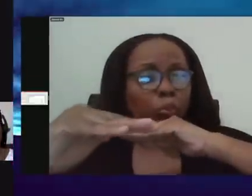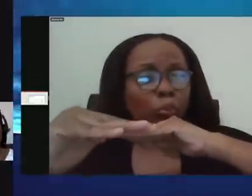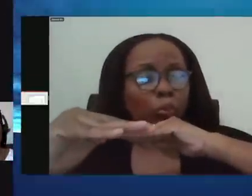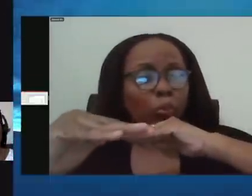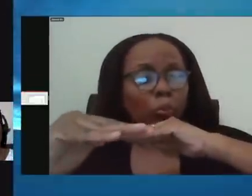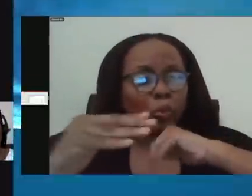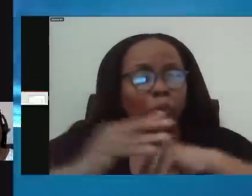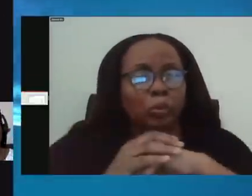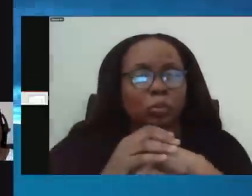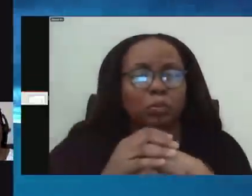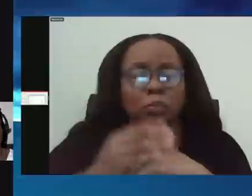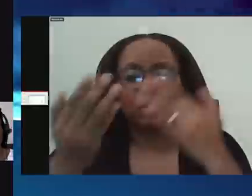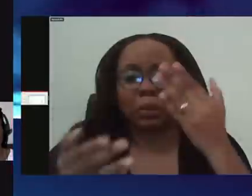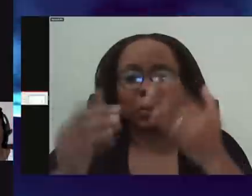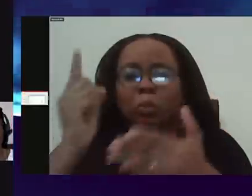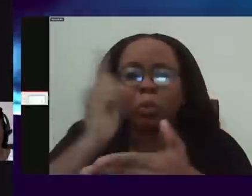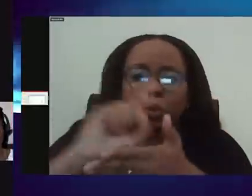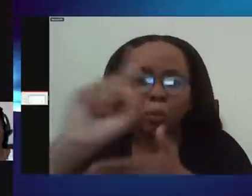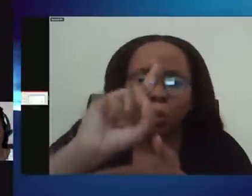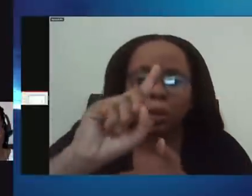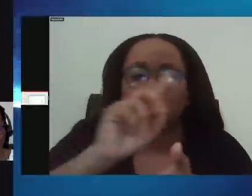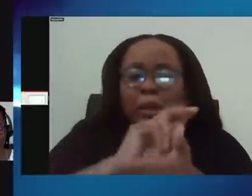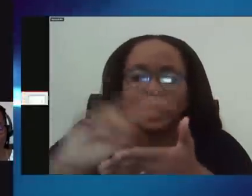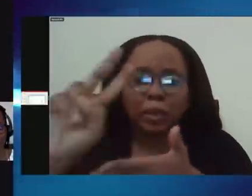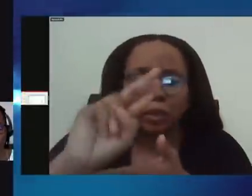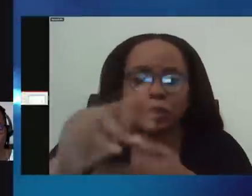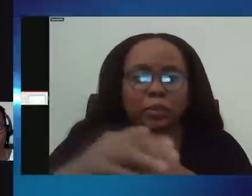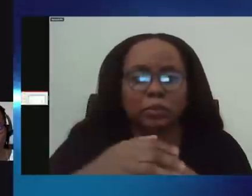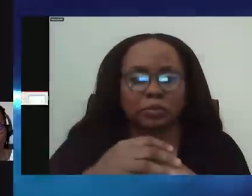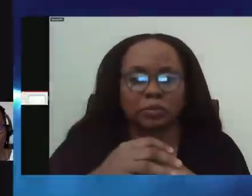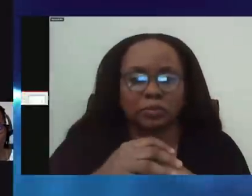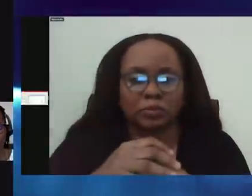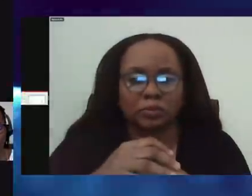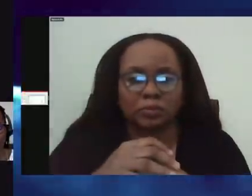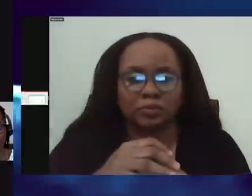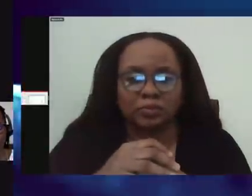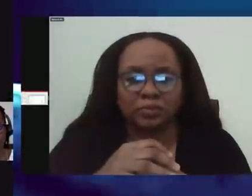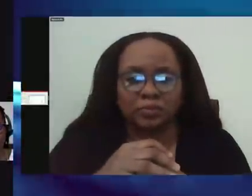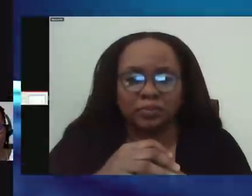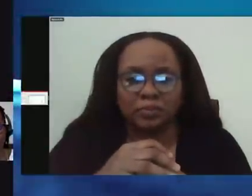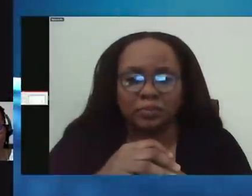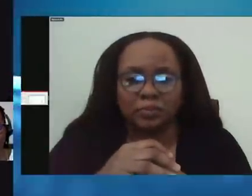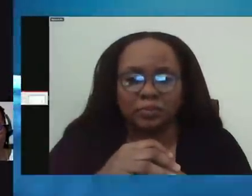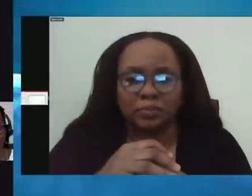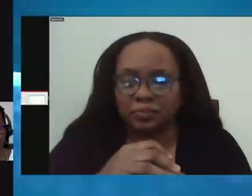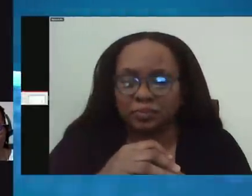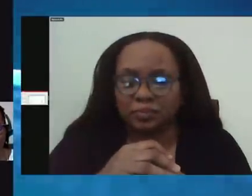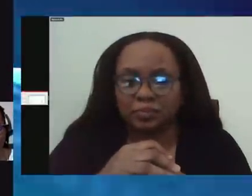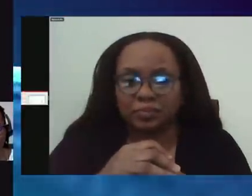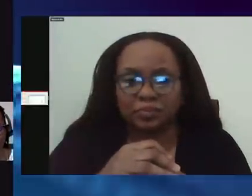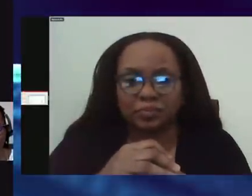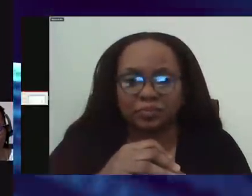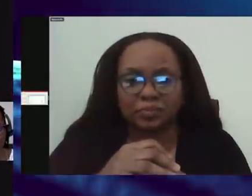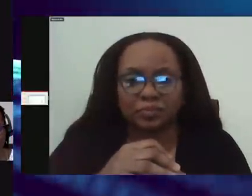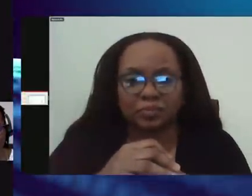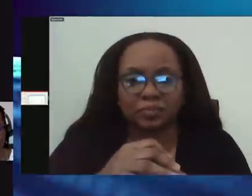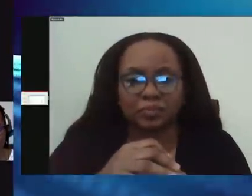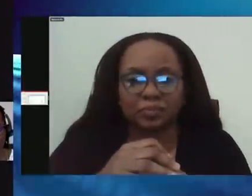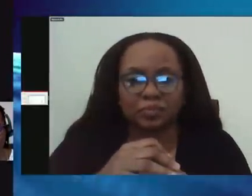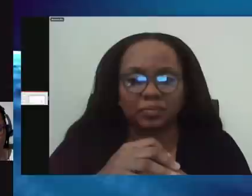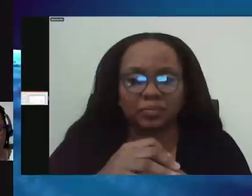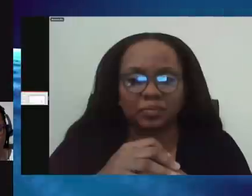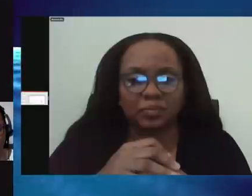where we're off, but we are still, as you can see, the graph is rising. And you can even make a comparison between what happened here in